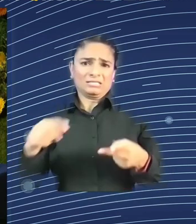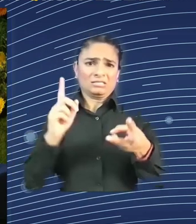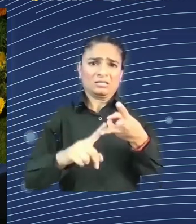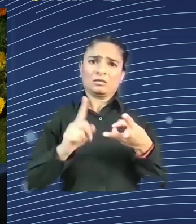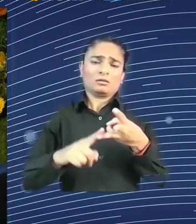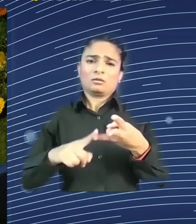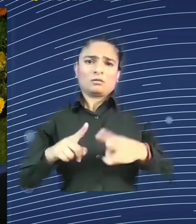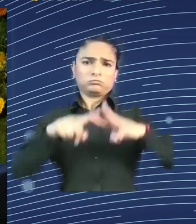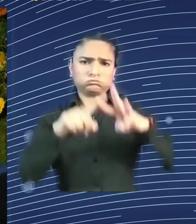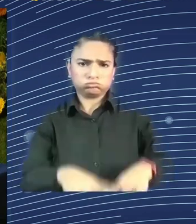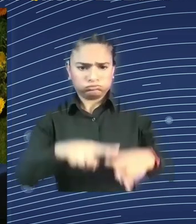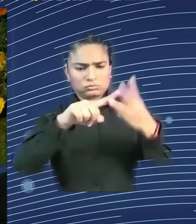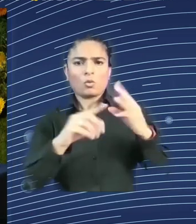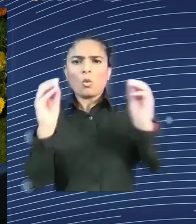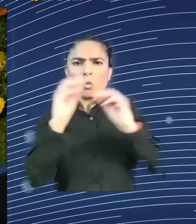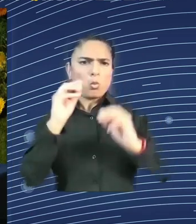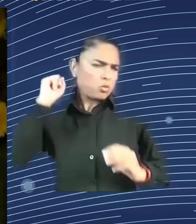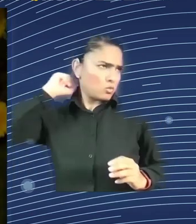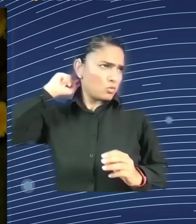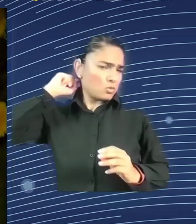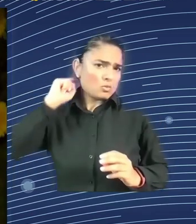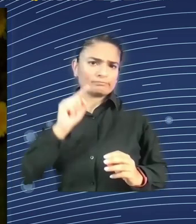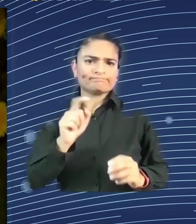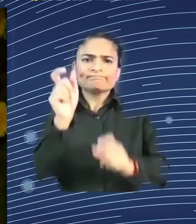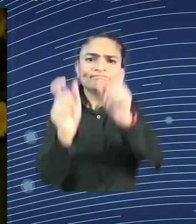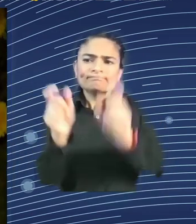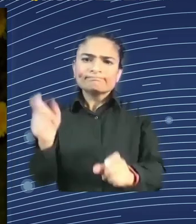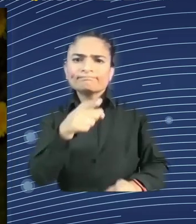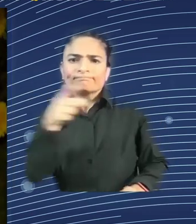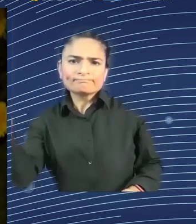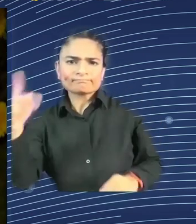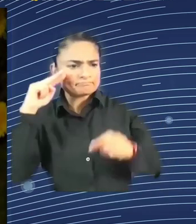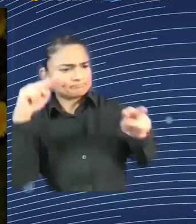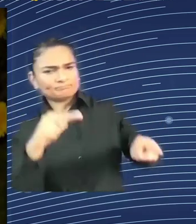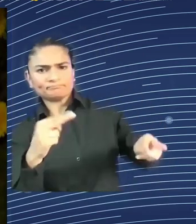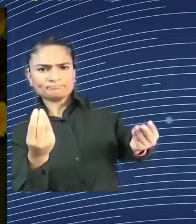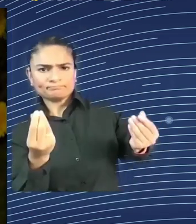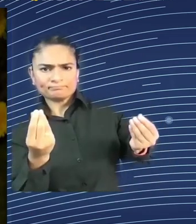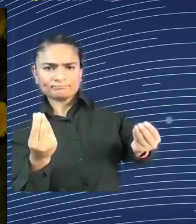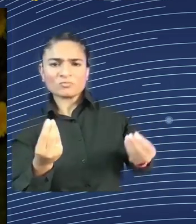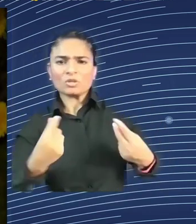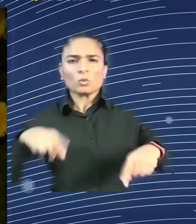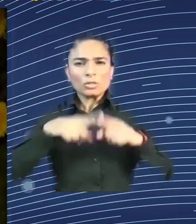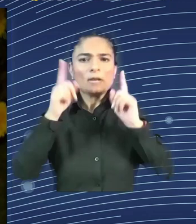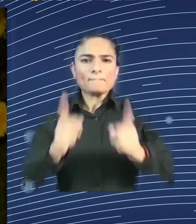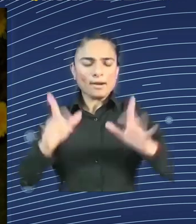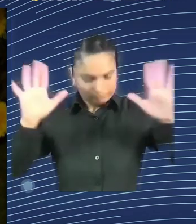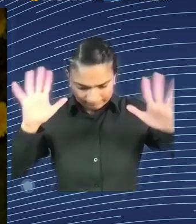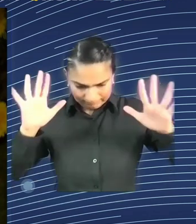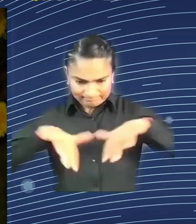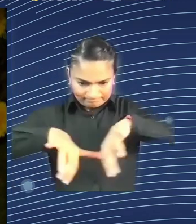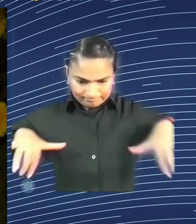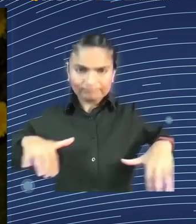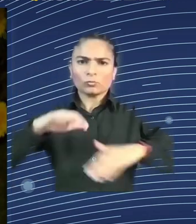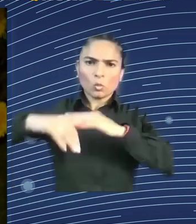way we teach digital technologies such as AI in order for them to be more linked